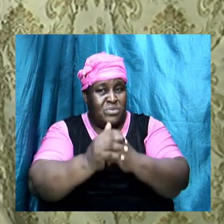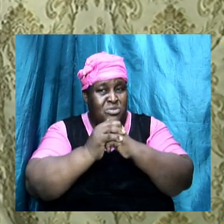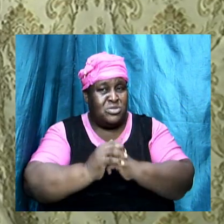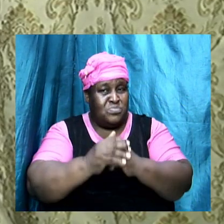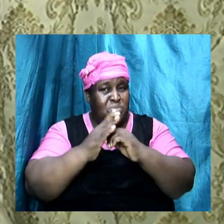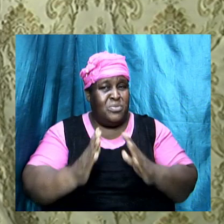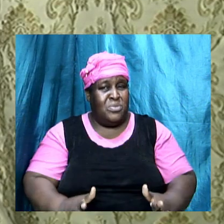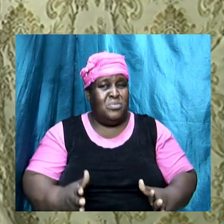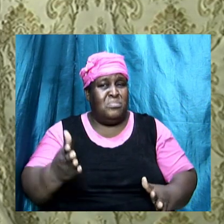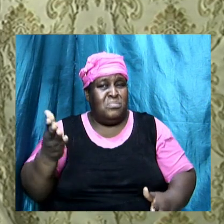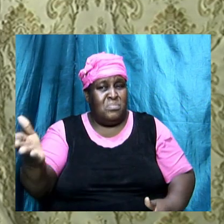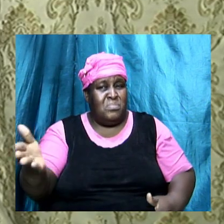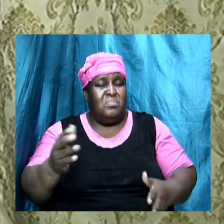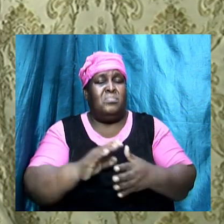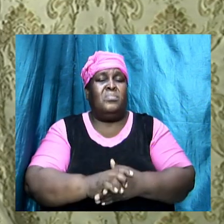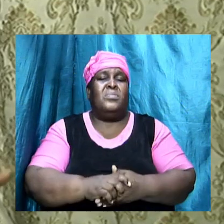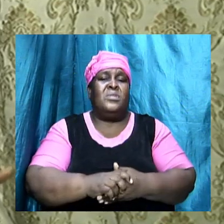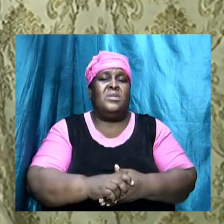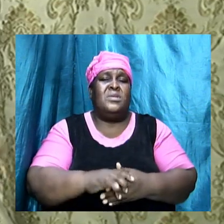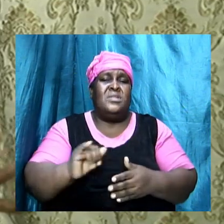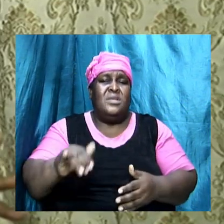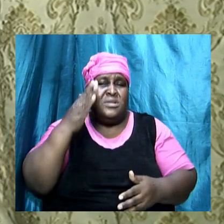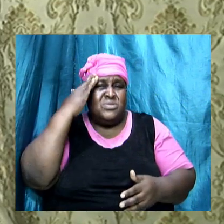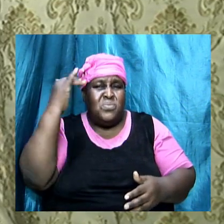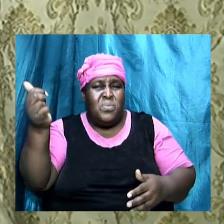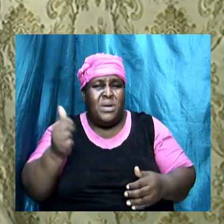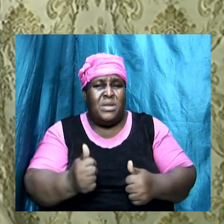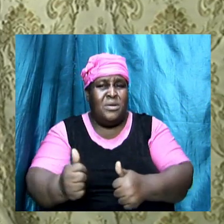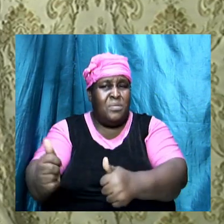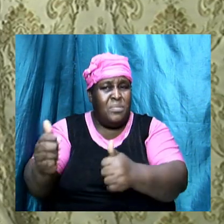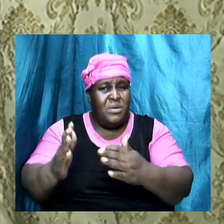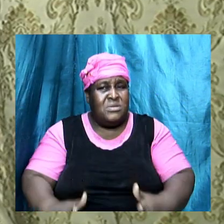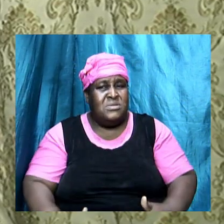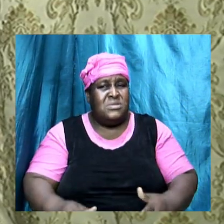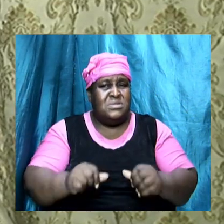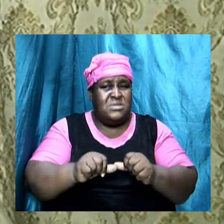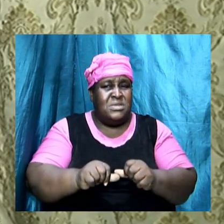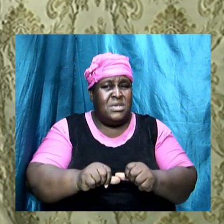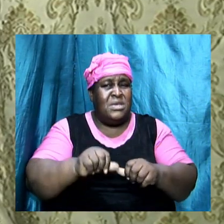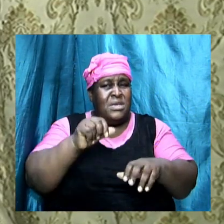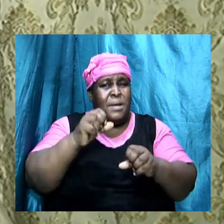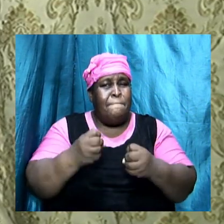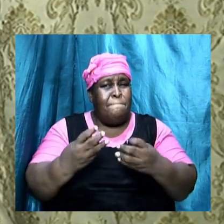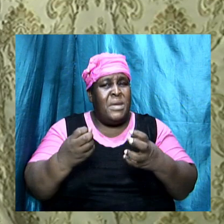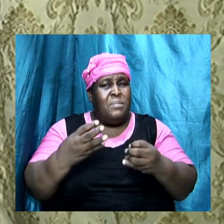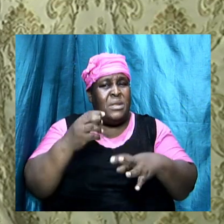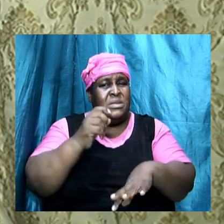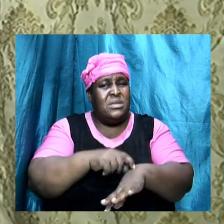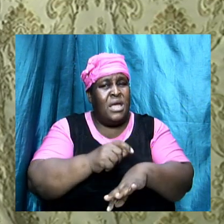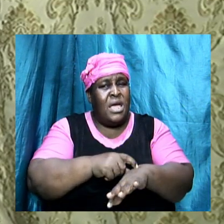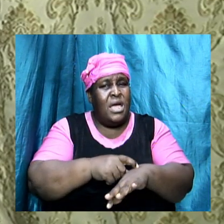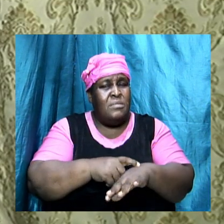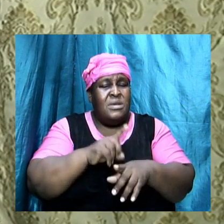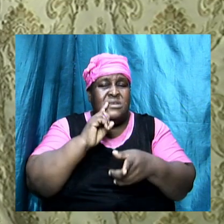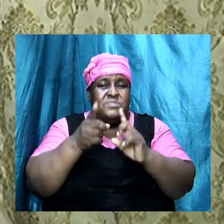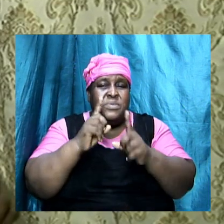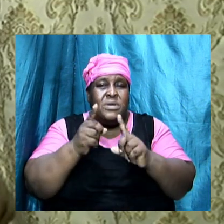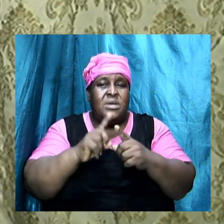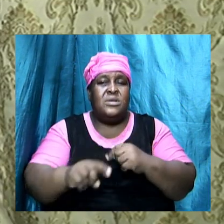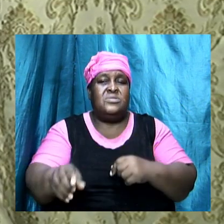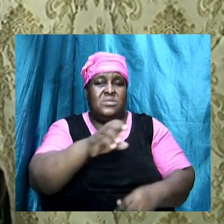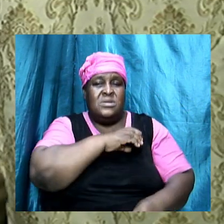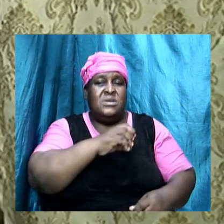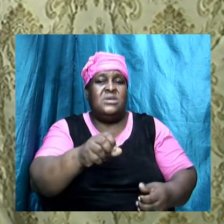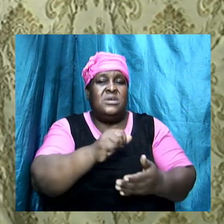and that is why the apostles spent so much time talking to the folks and said look here these